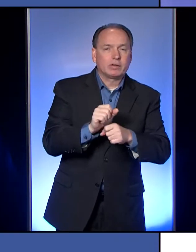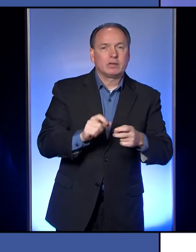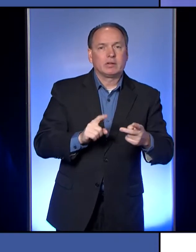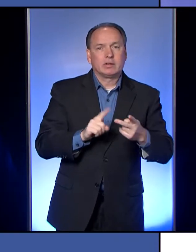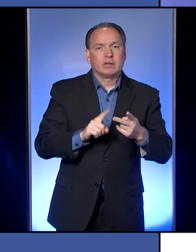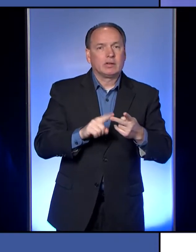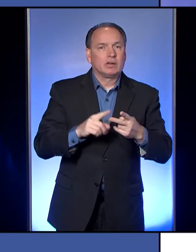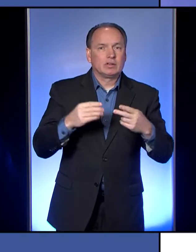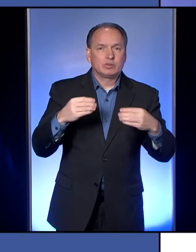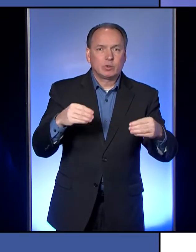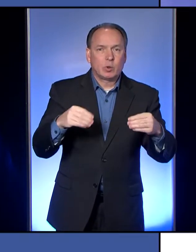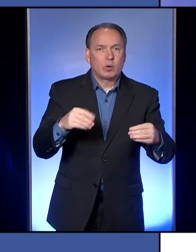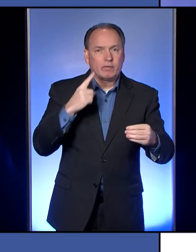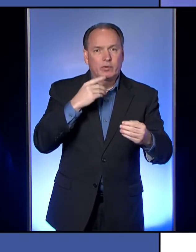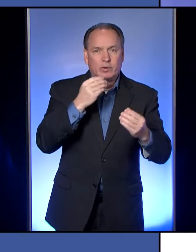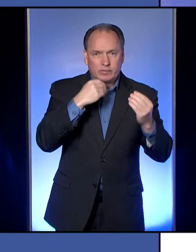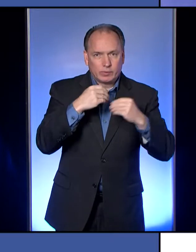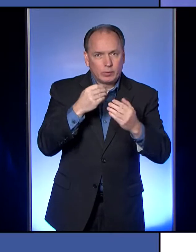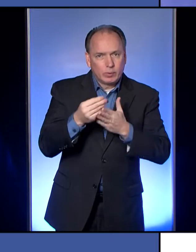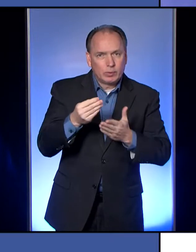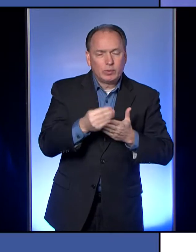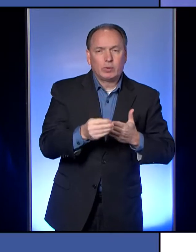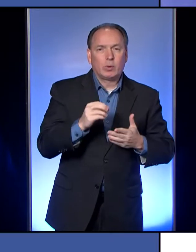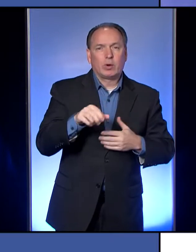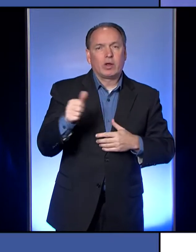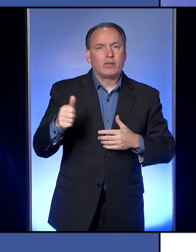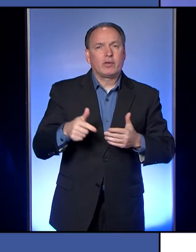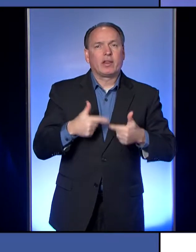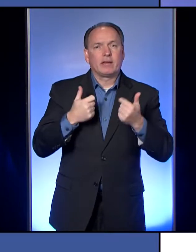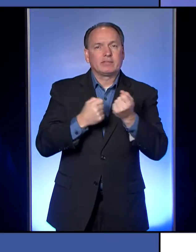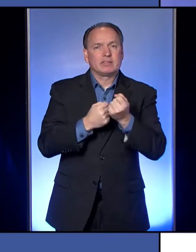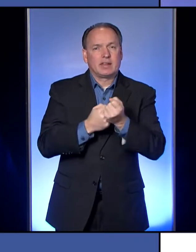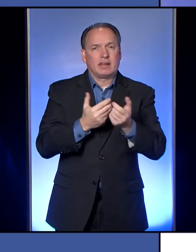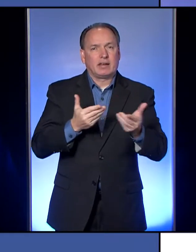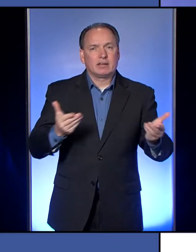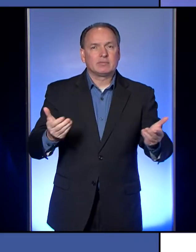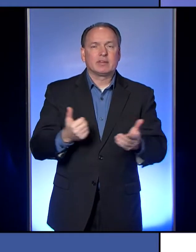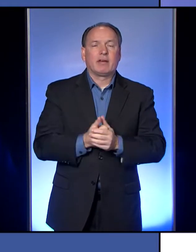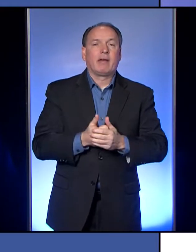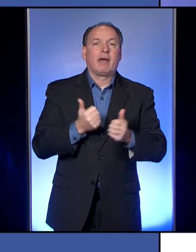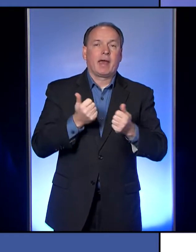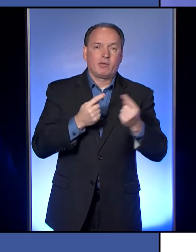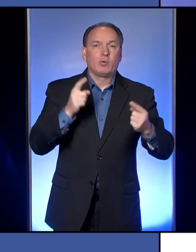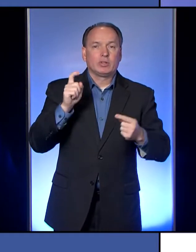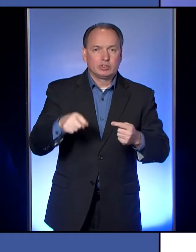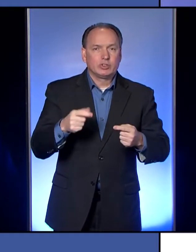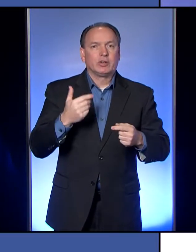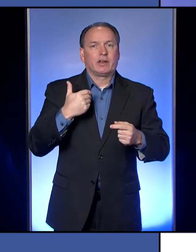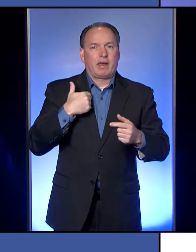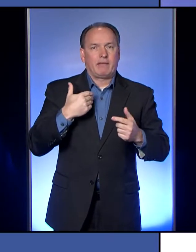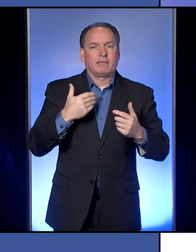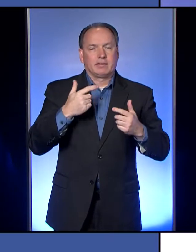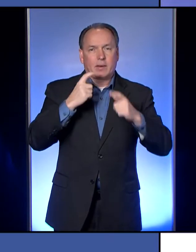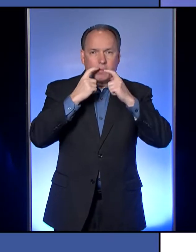going into a store to purchase groceries or other life-sustaining items, everyone needs to be wearing a mask.